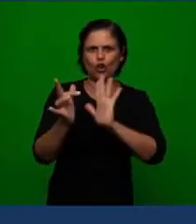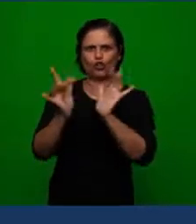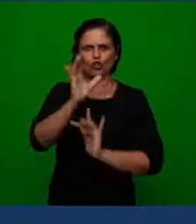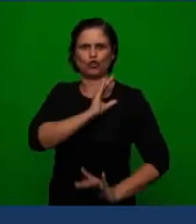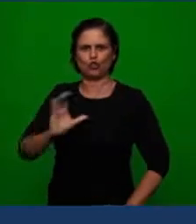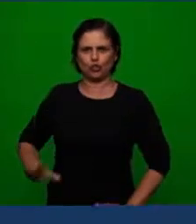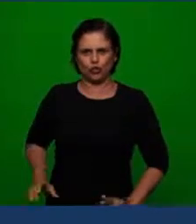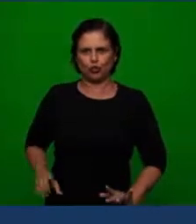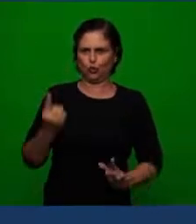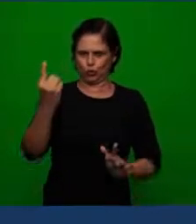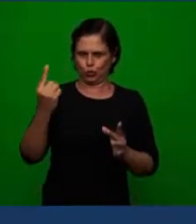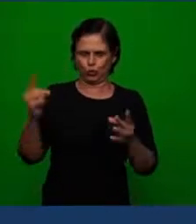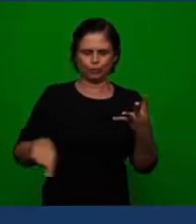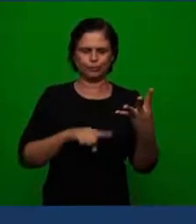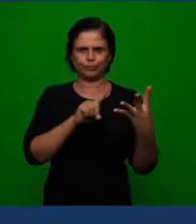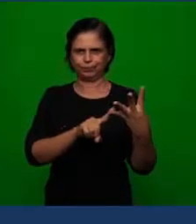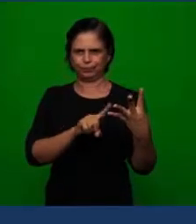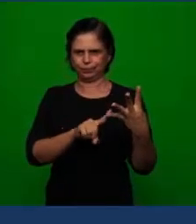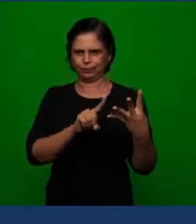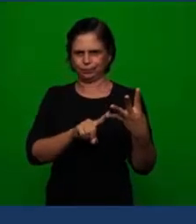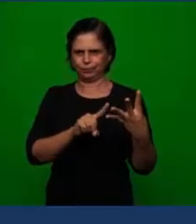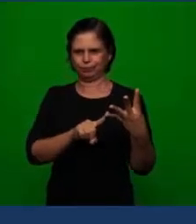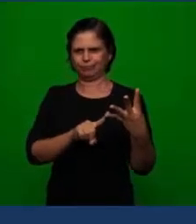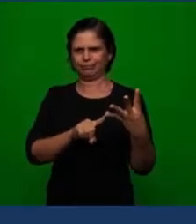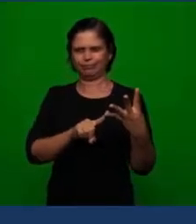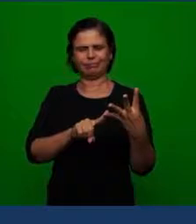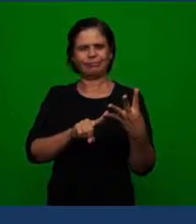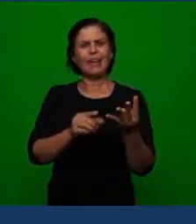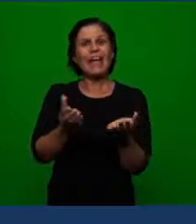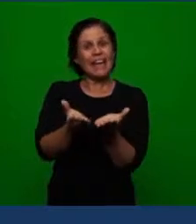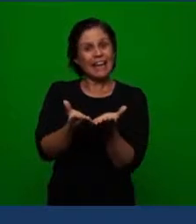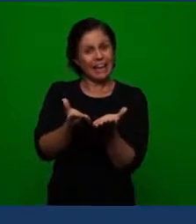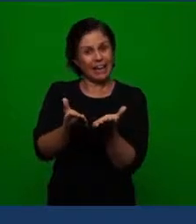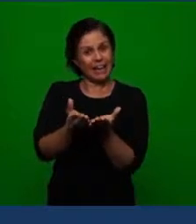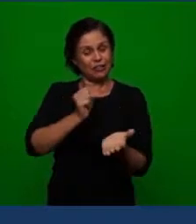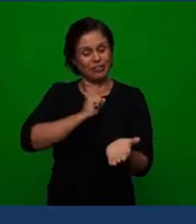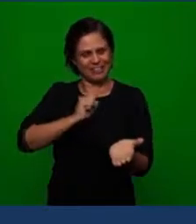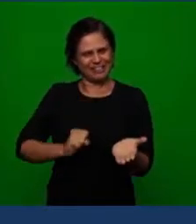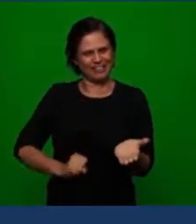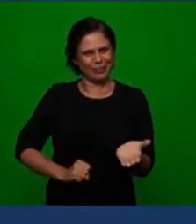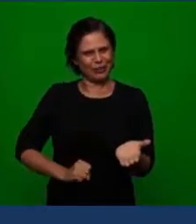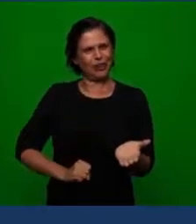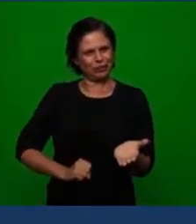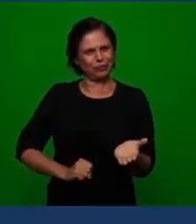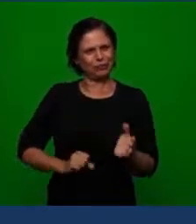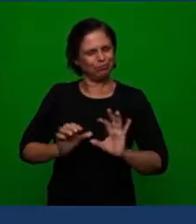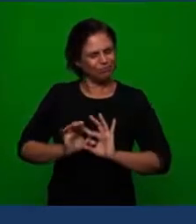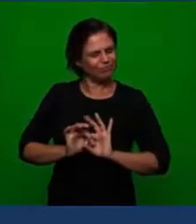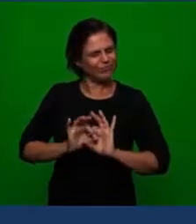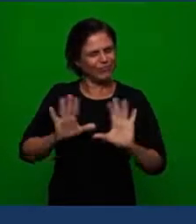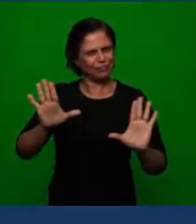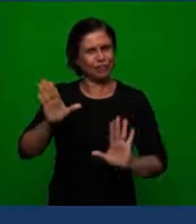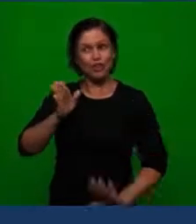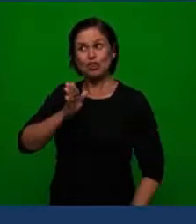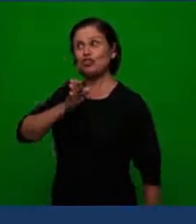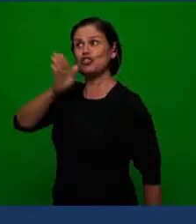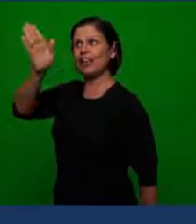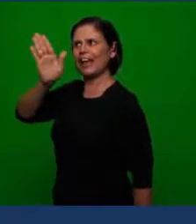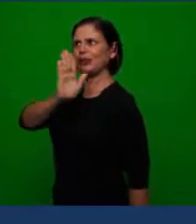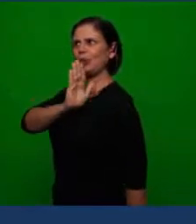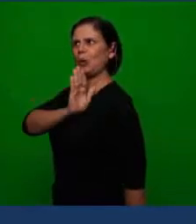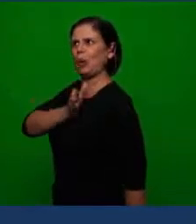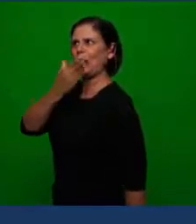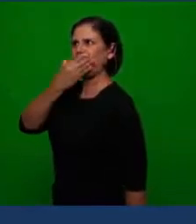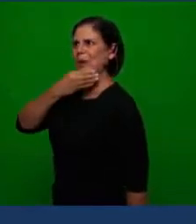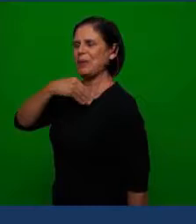mediation and the fourth was the universal priesthood of the believers which is